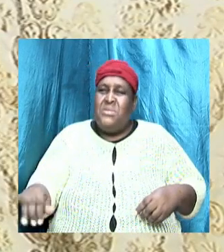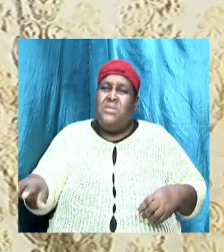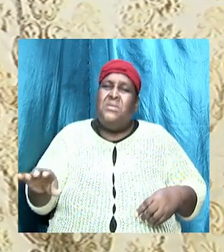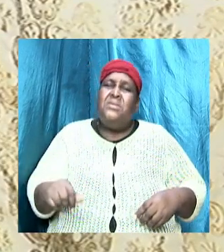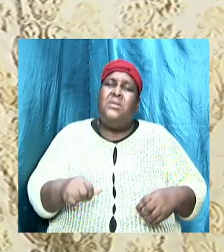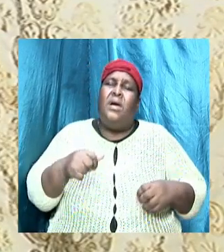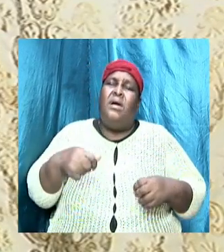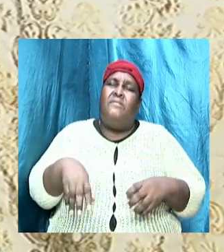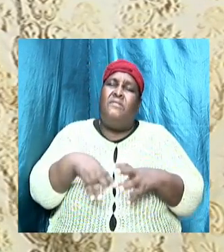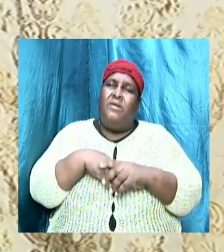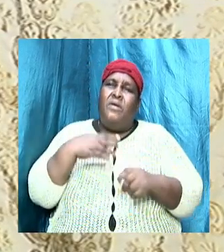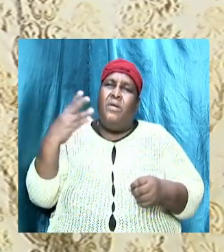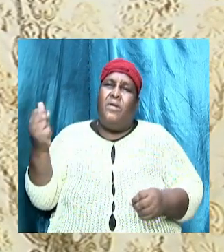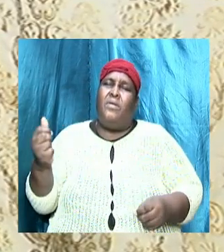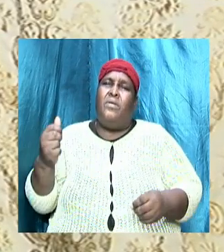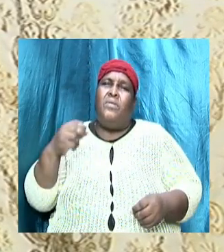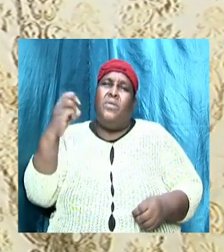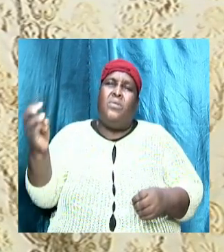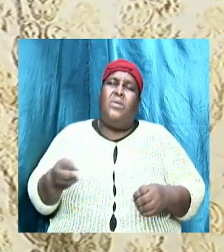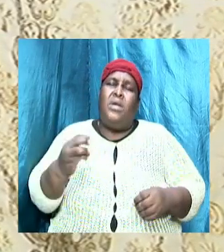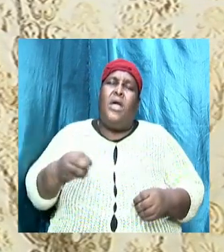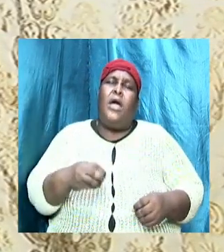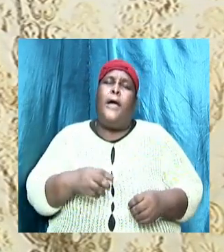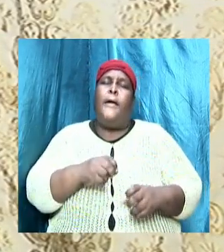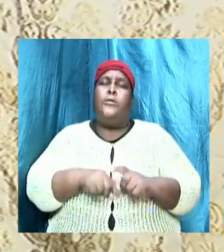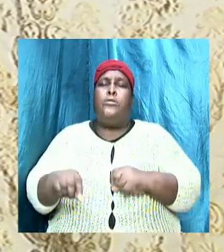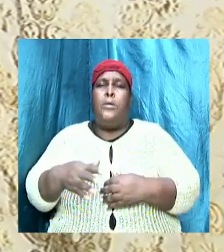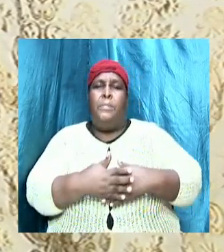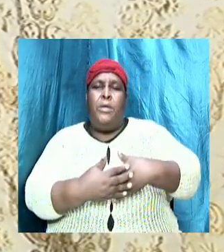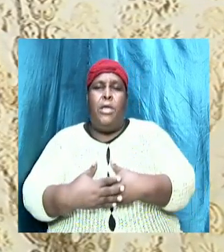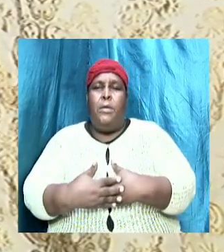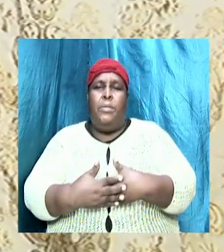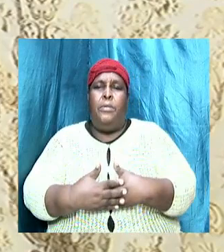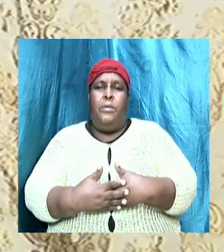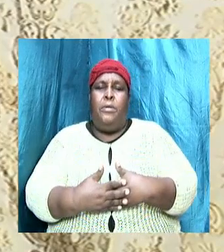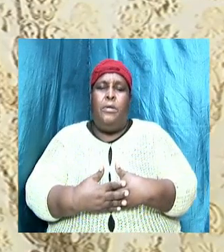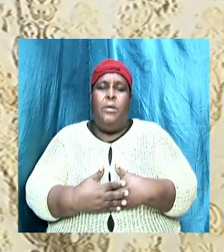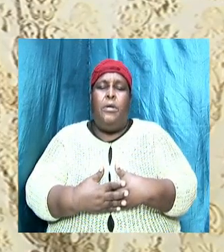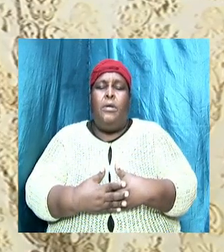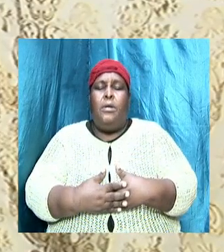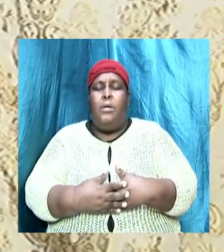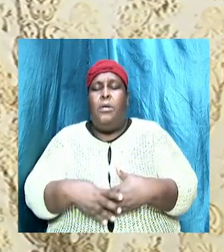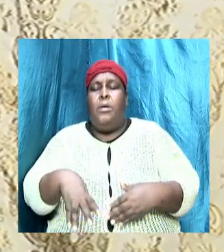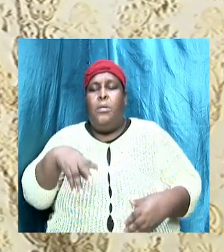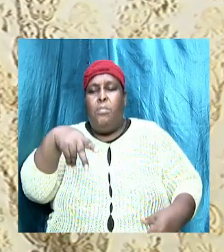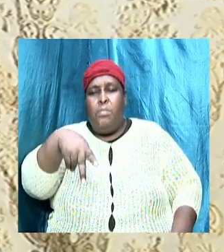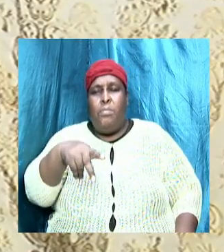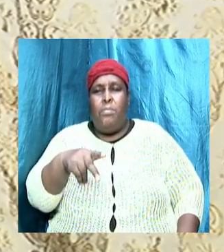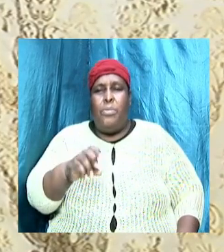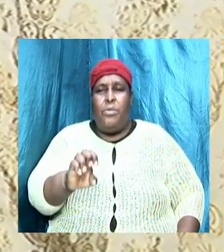milk and drawn from the breast. For precepts must be upon precepts.